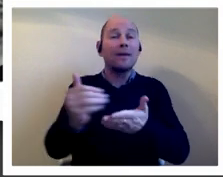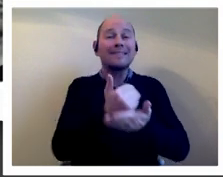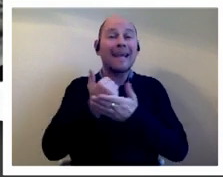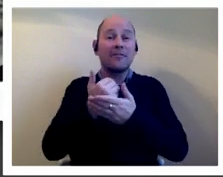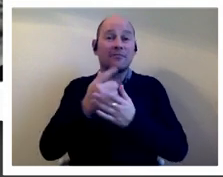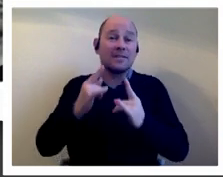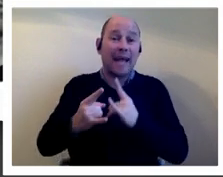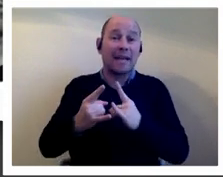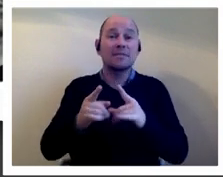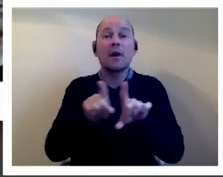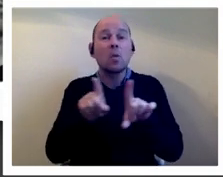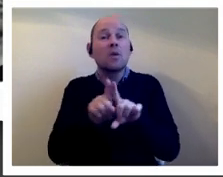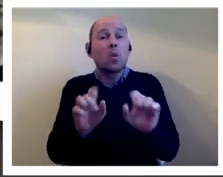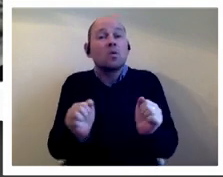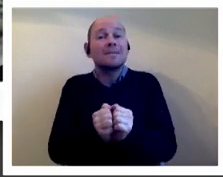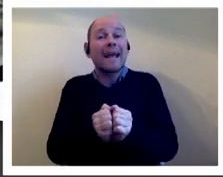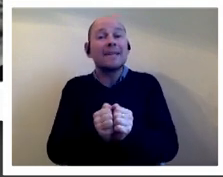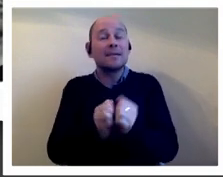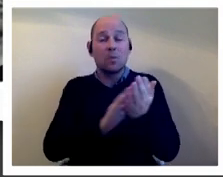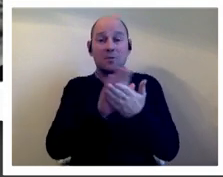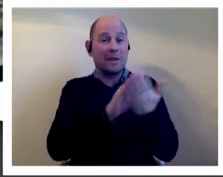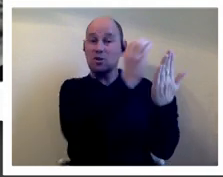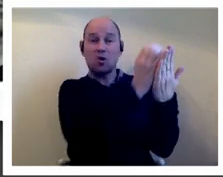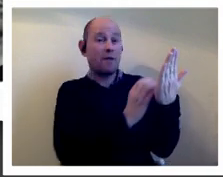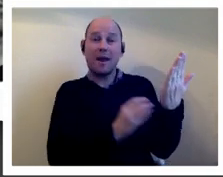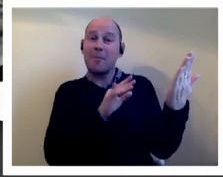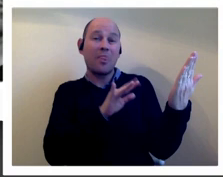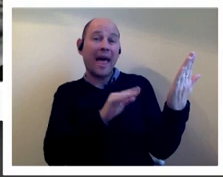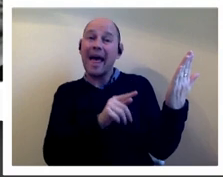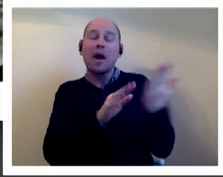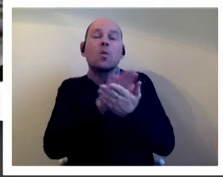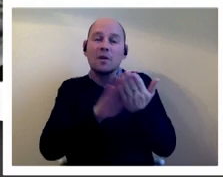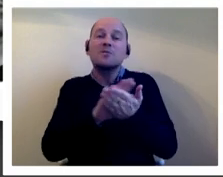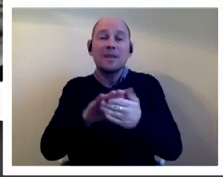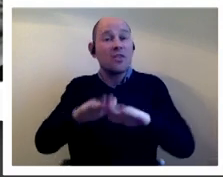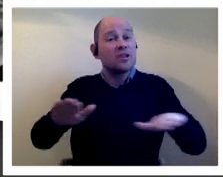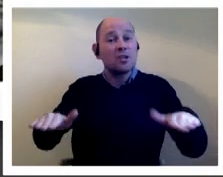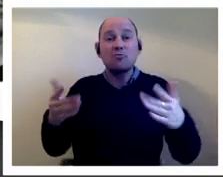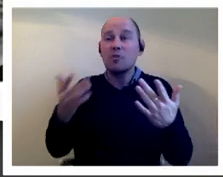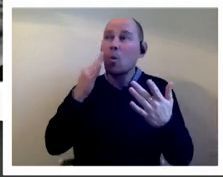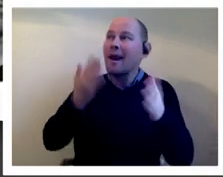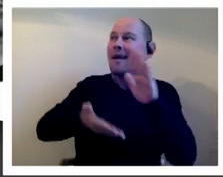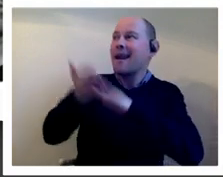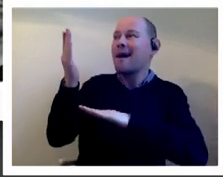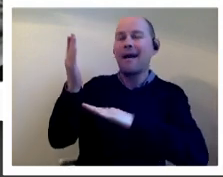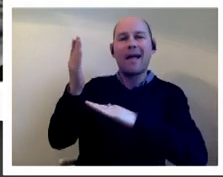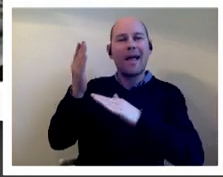often missing from the school curriculum and to the detriment of the children um you know when they left school later on